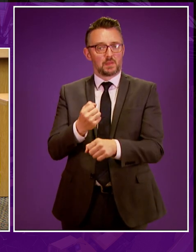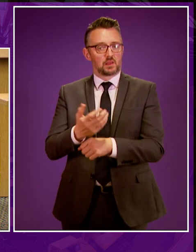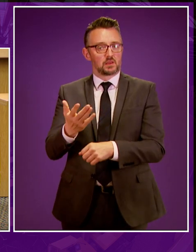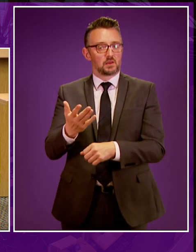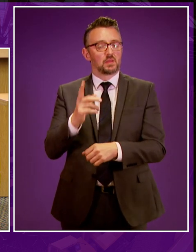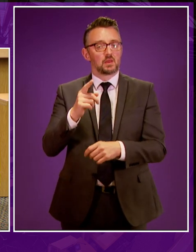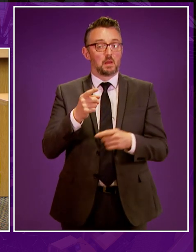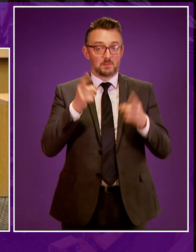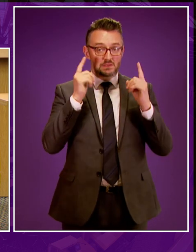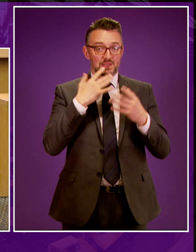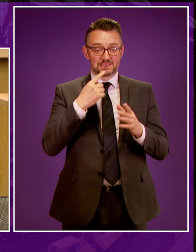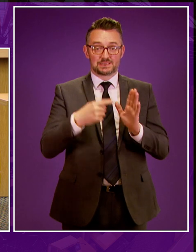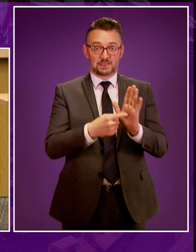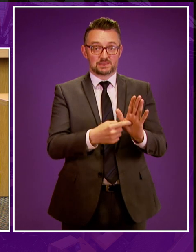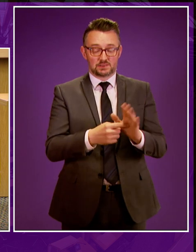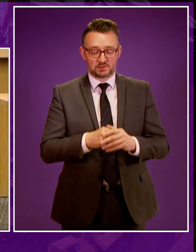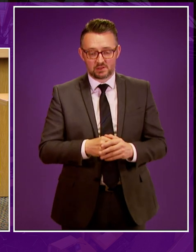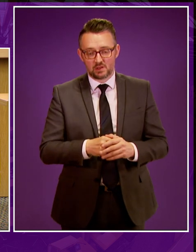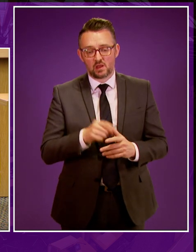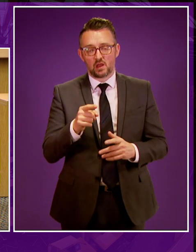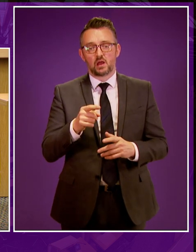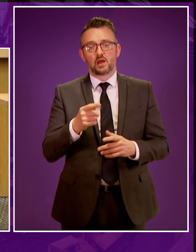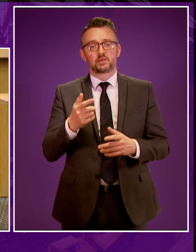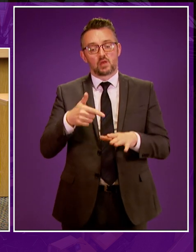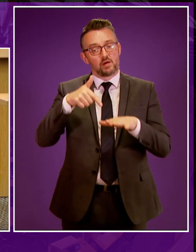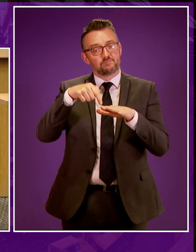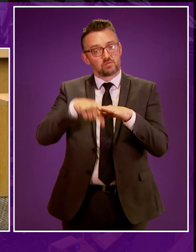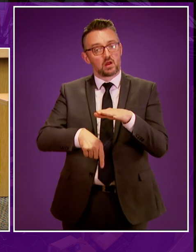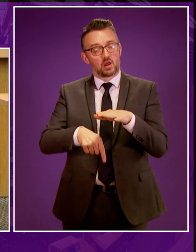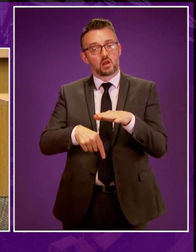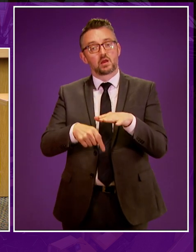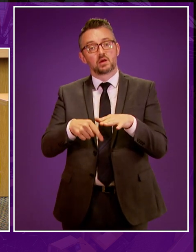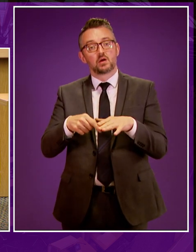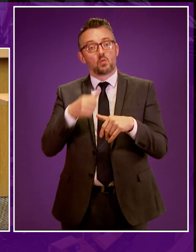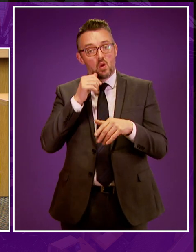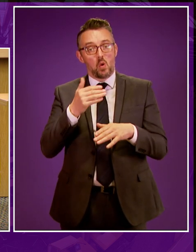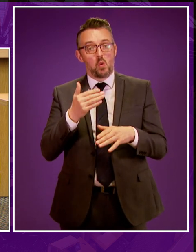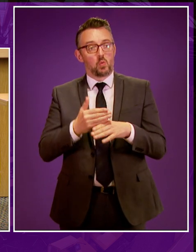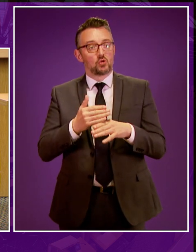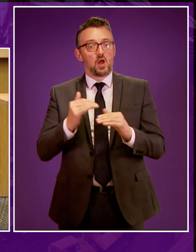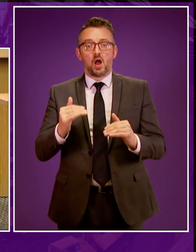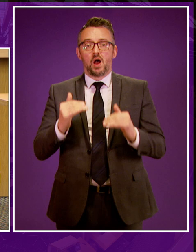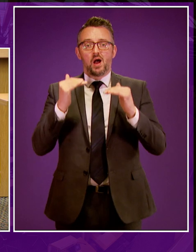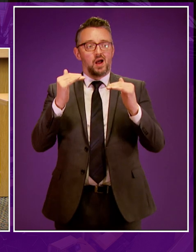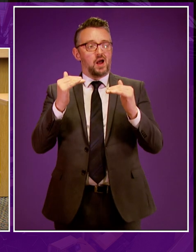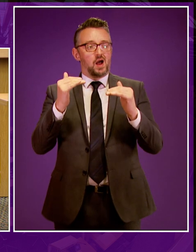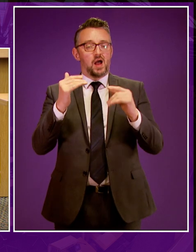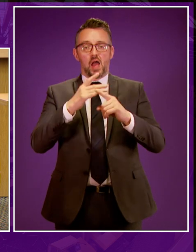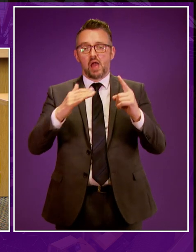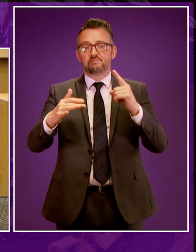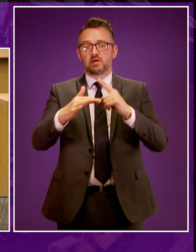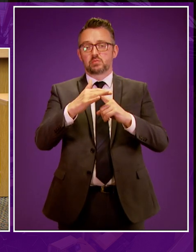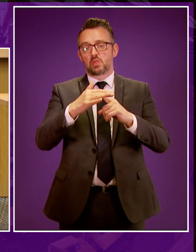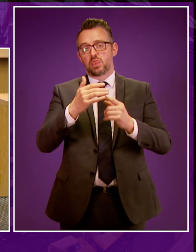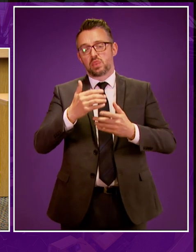Minister himself said, and I quote, I'm sure that an unconventional oil and gas industry would work to the highest environmental and health and